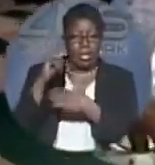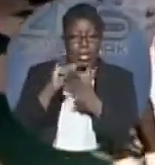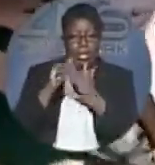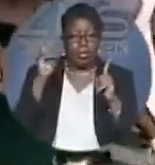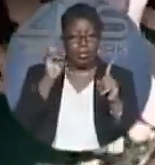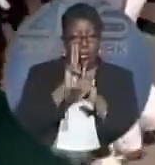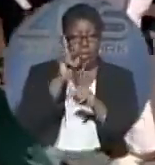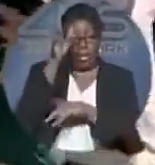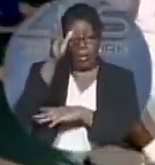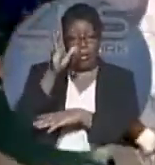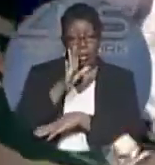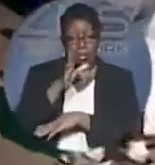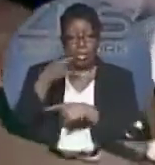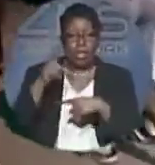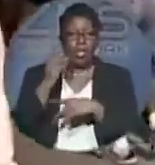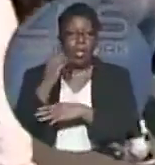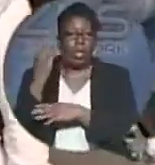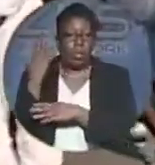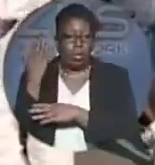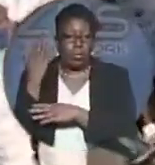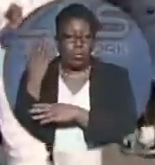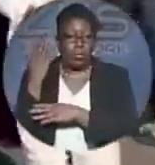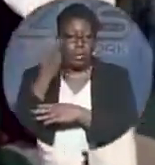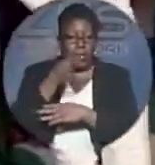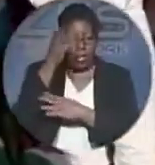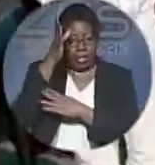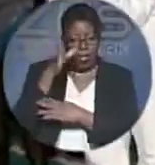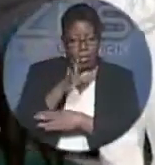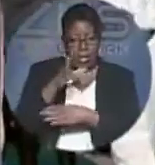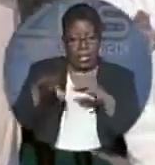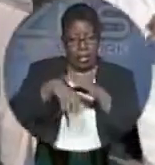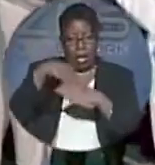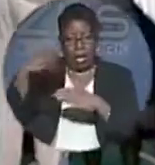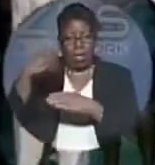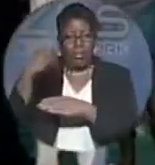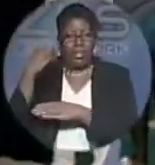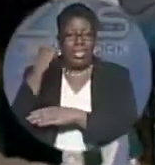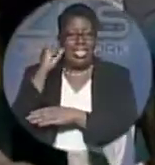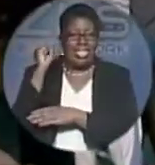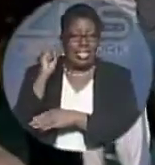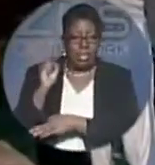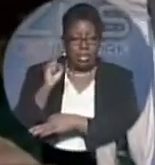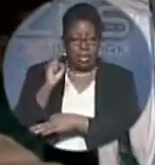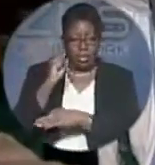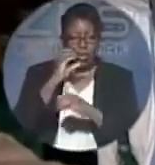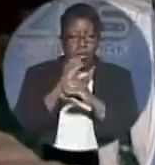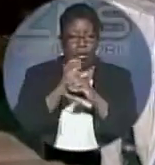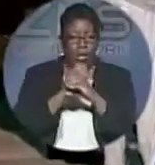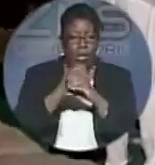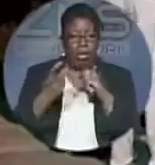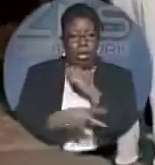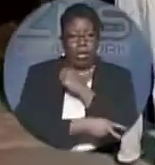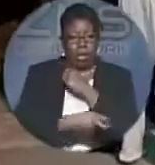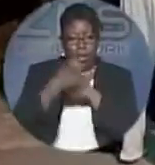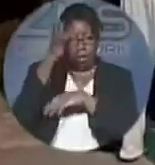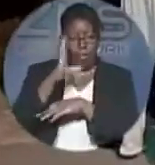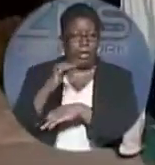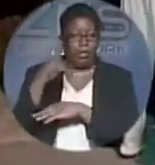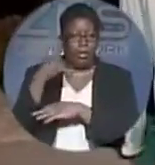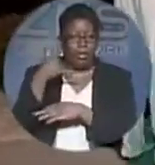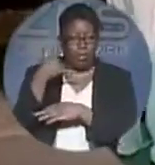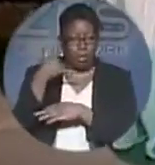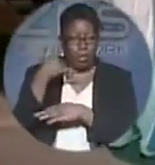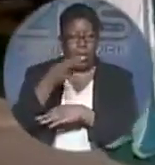by a man when he arrived home. The gunman reportedly exited a Silver Honda vehicle, robbing the victim of his cell phone and subsequently